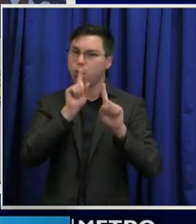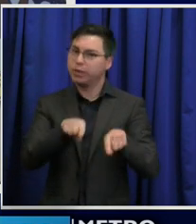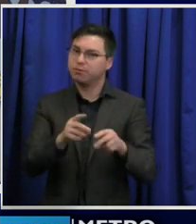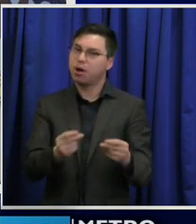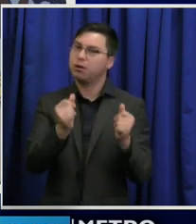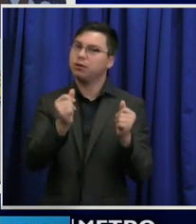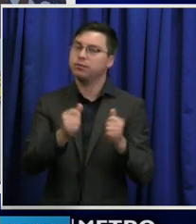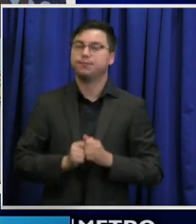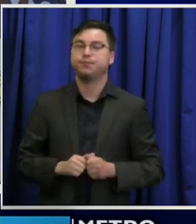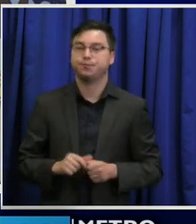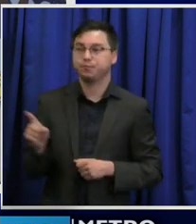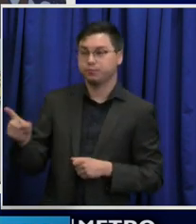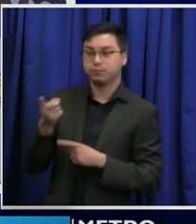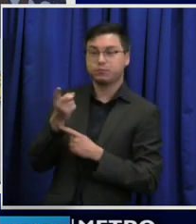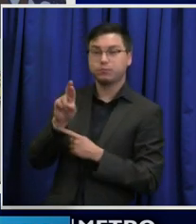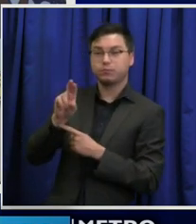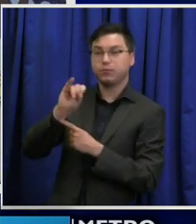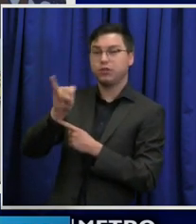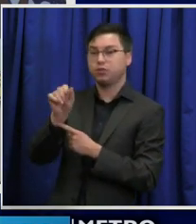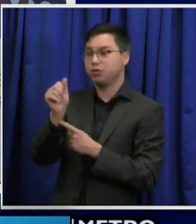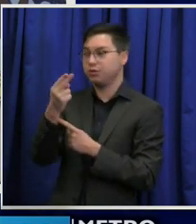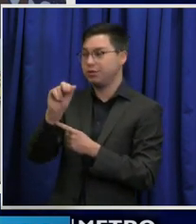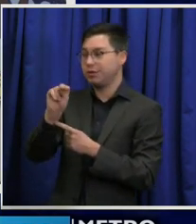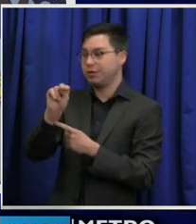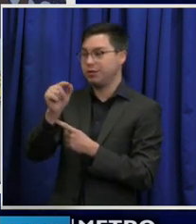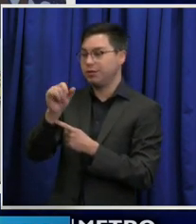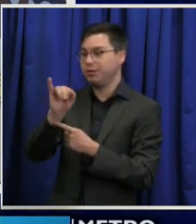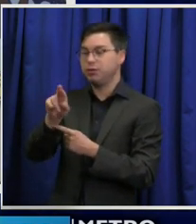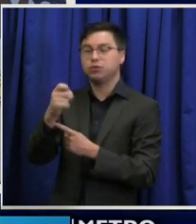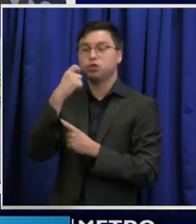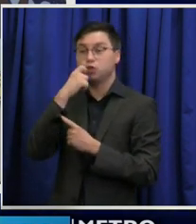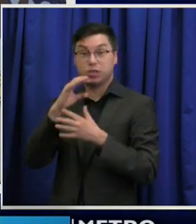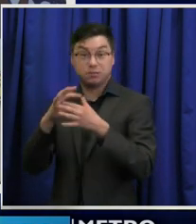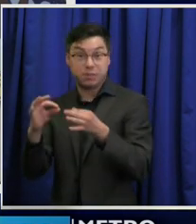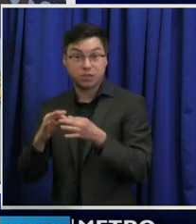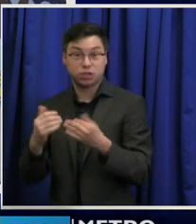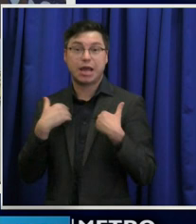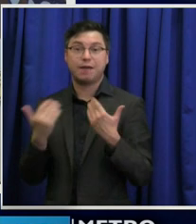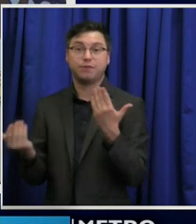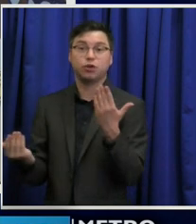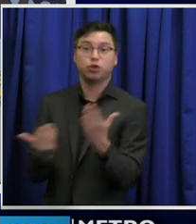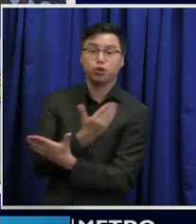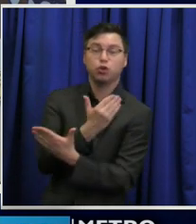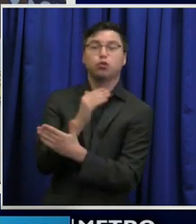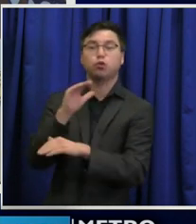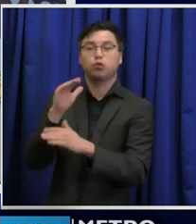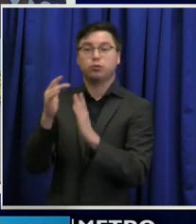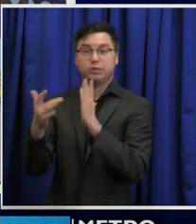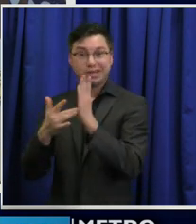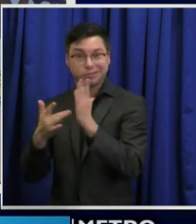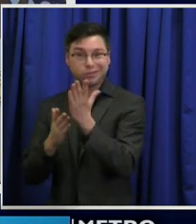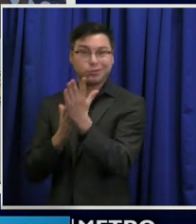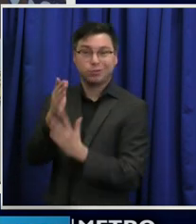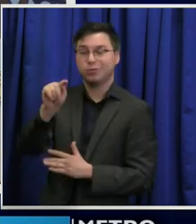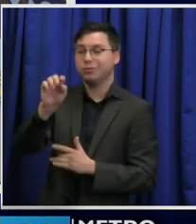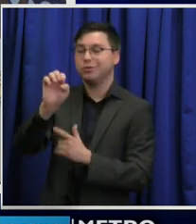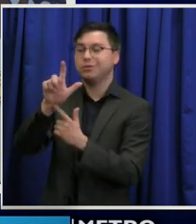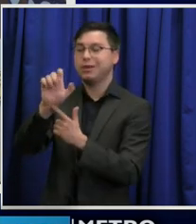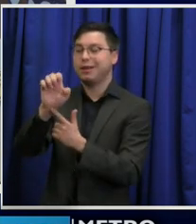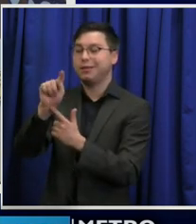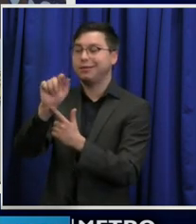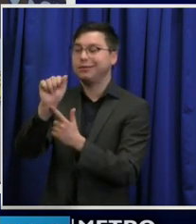Dr. Jahangir just noted, we have new technology through the teletask system where we now have